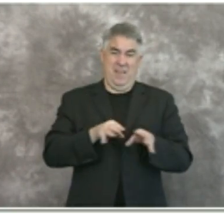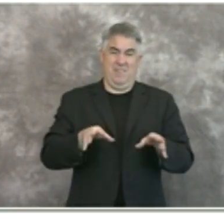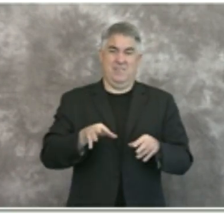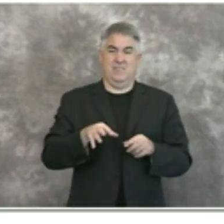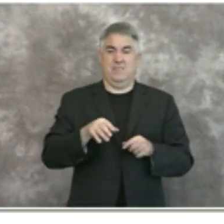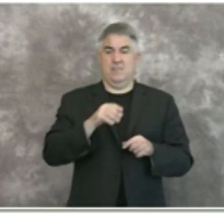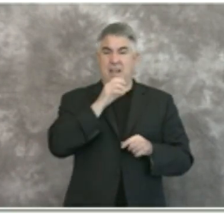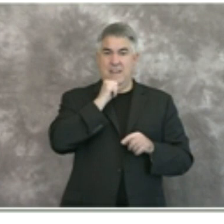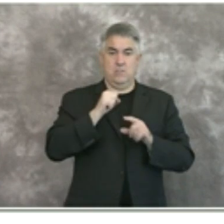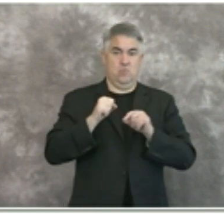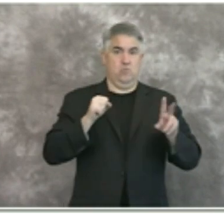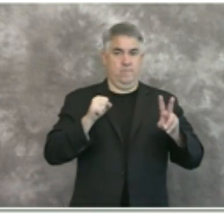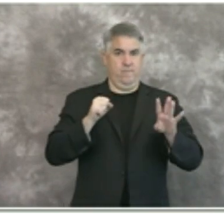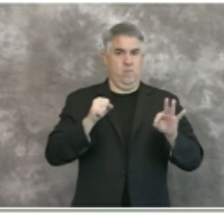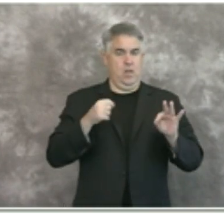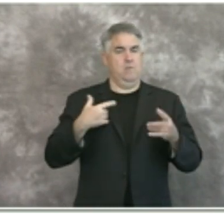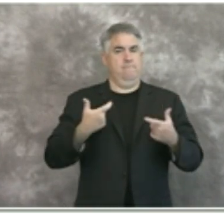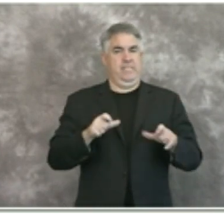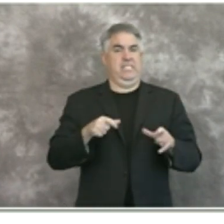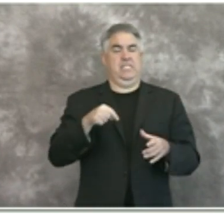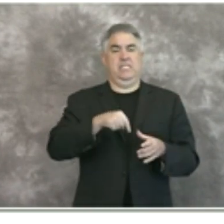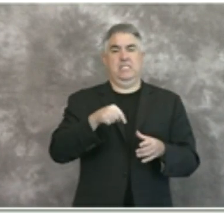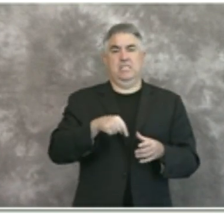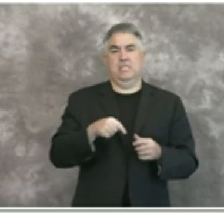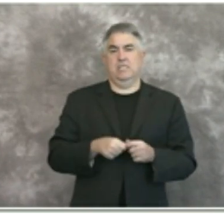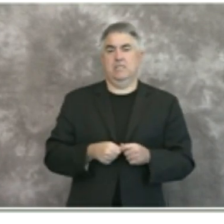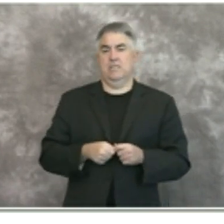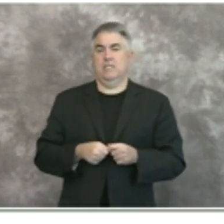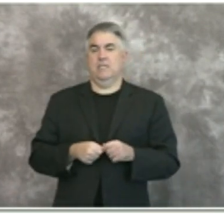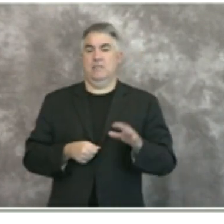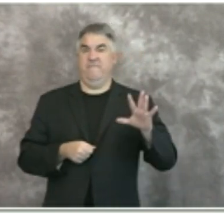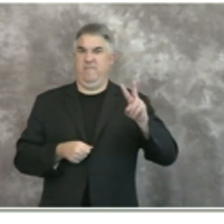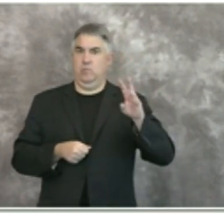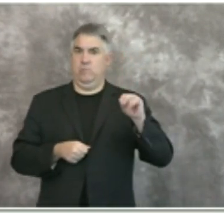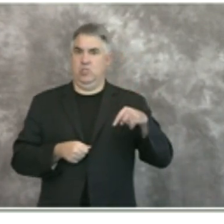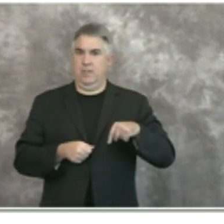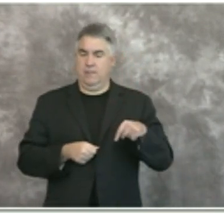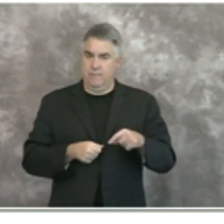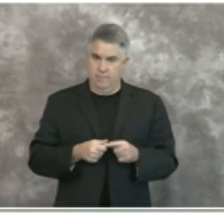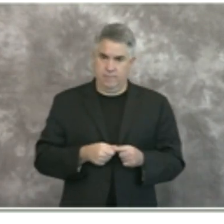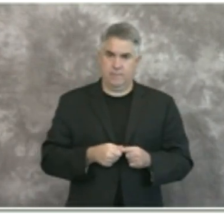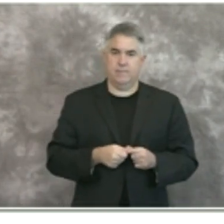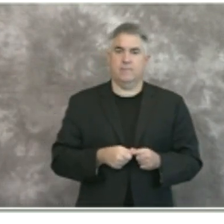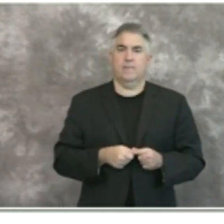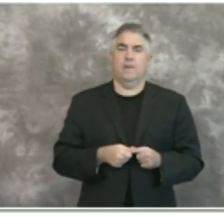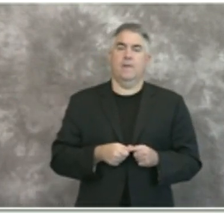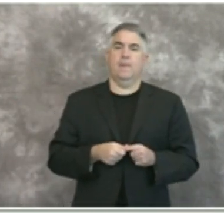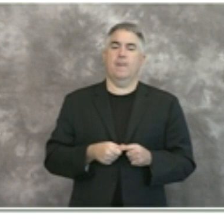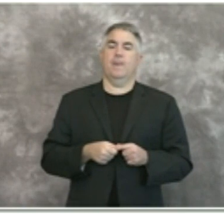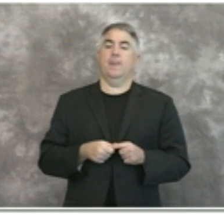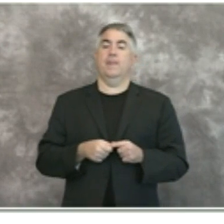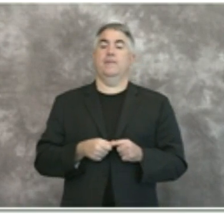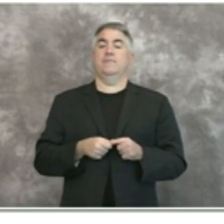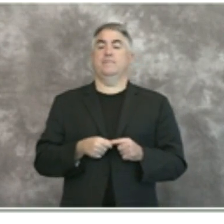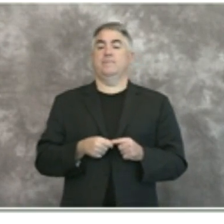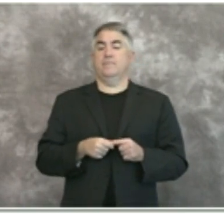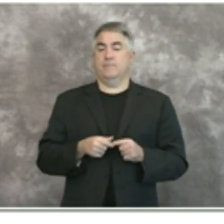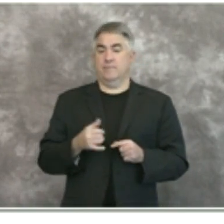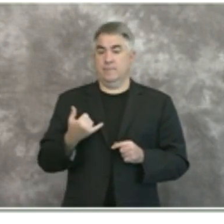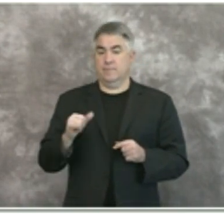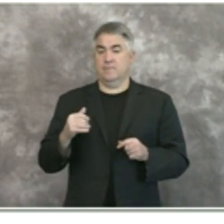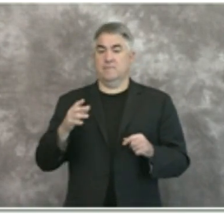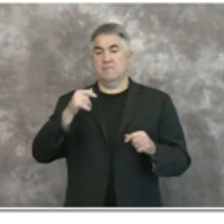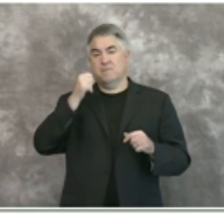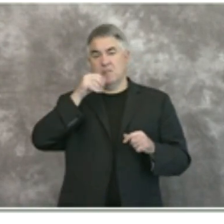49 years of age and this comprises 52 percent of all of the cases uh gender remains to be split uh